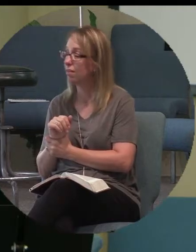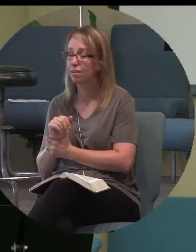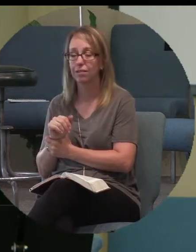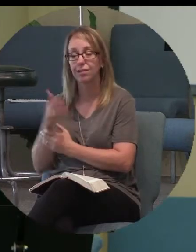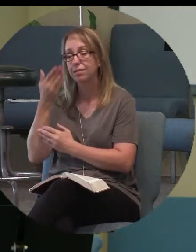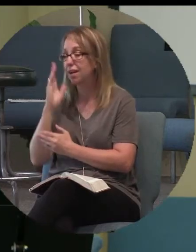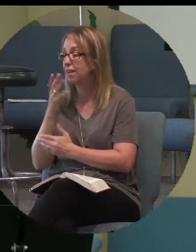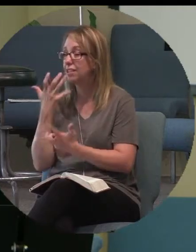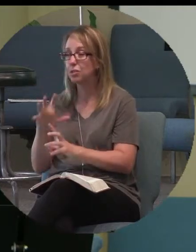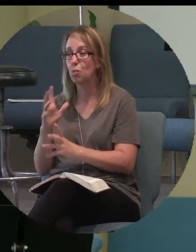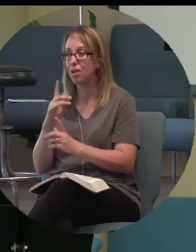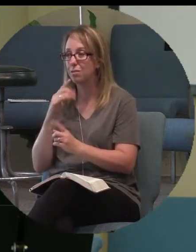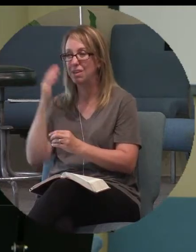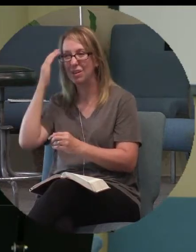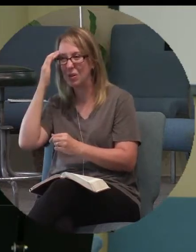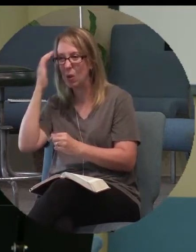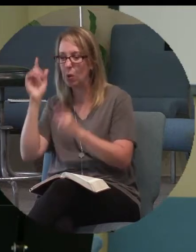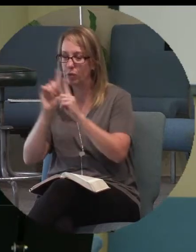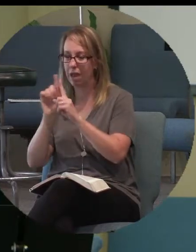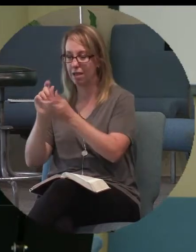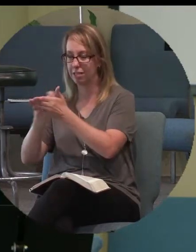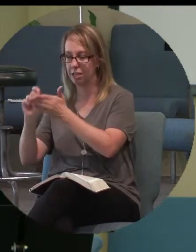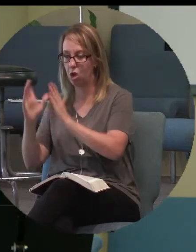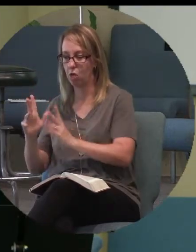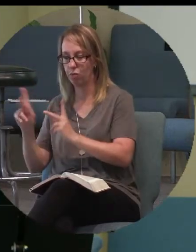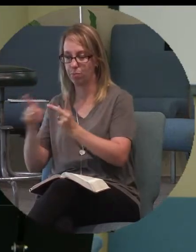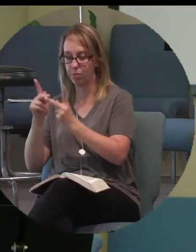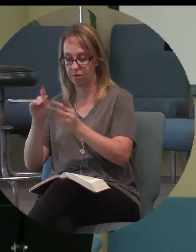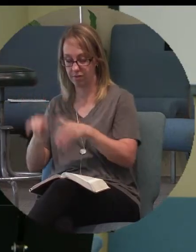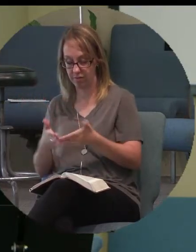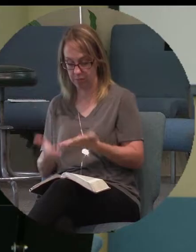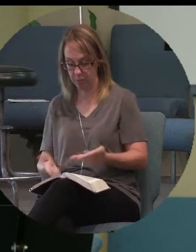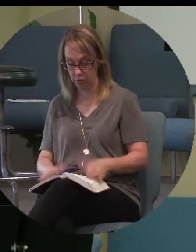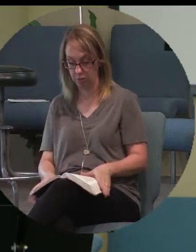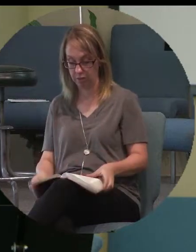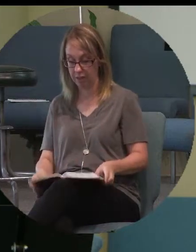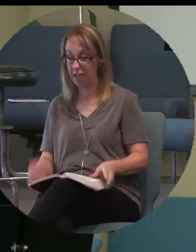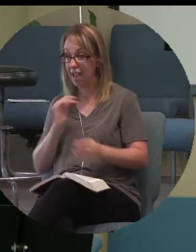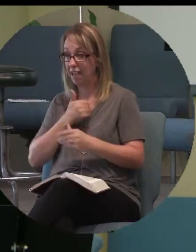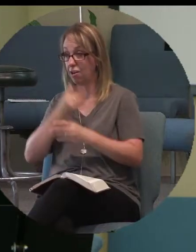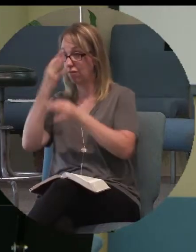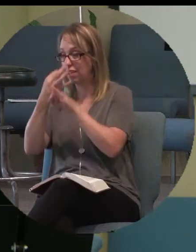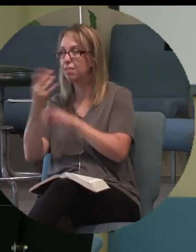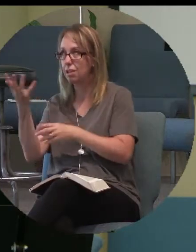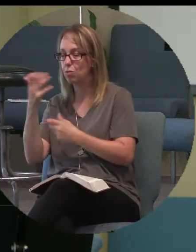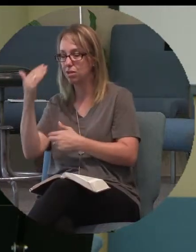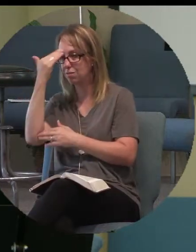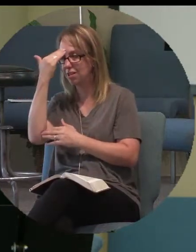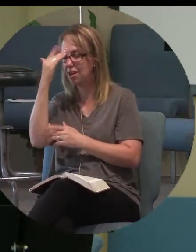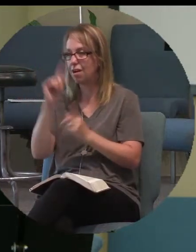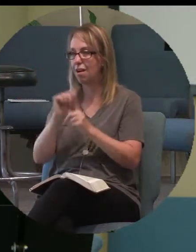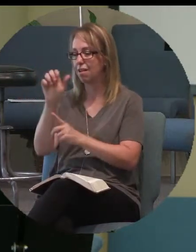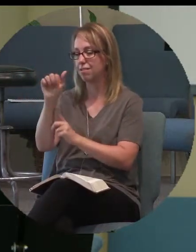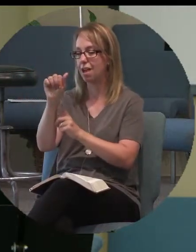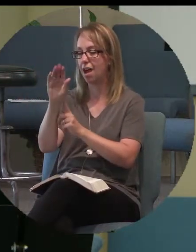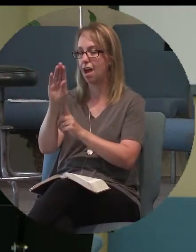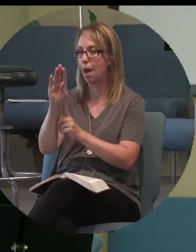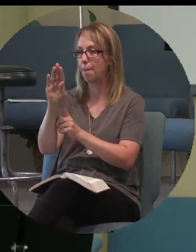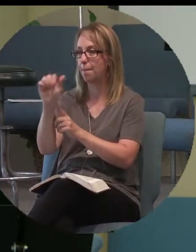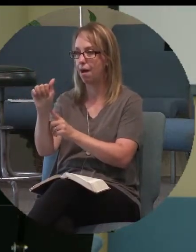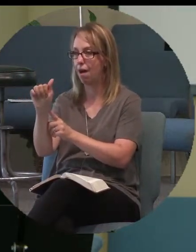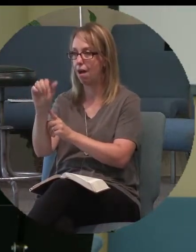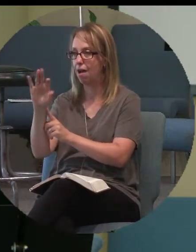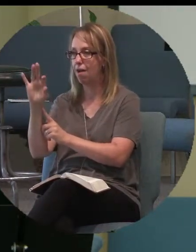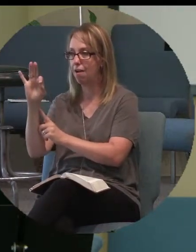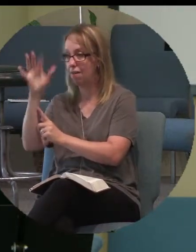to be known just as the author and the perfecter of this book and our faith. He wants to be known as Abba, Father, our Daddy,